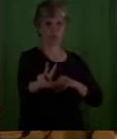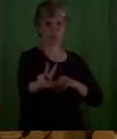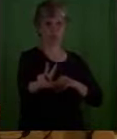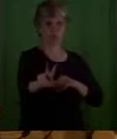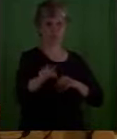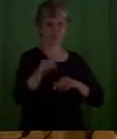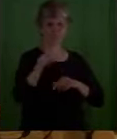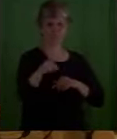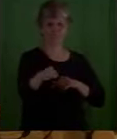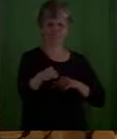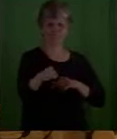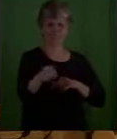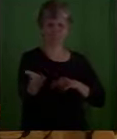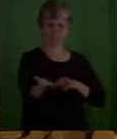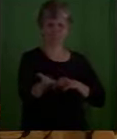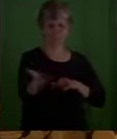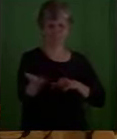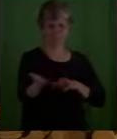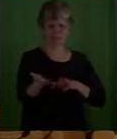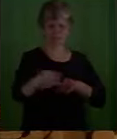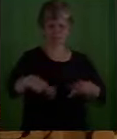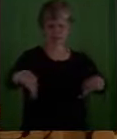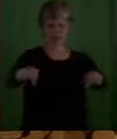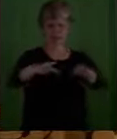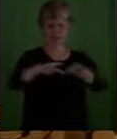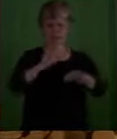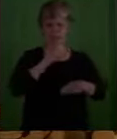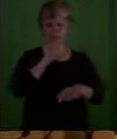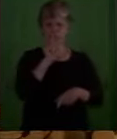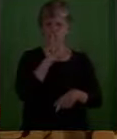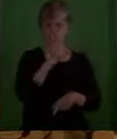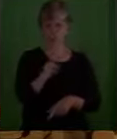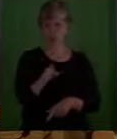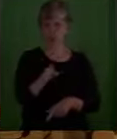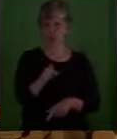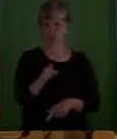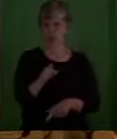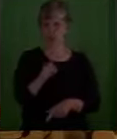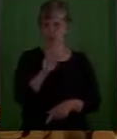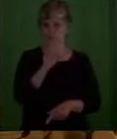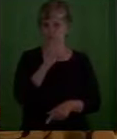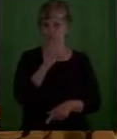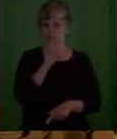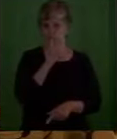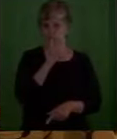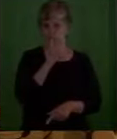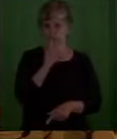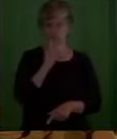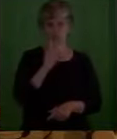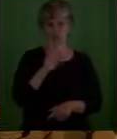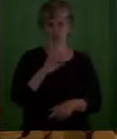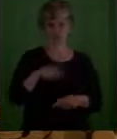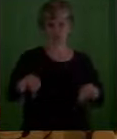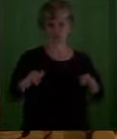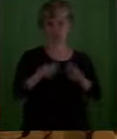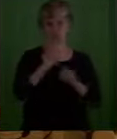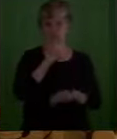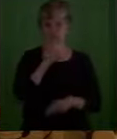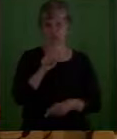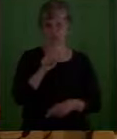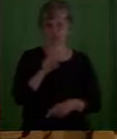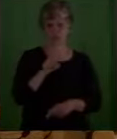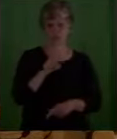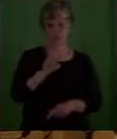that we're not even sure of the actual existence of. Emmaus. There are a few places that